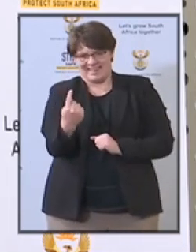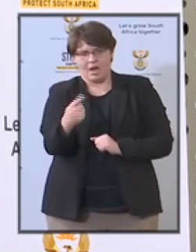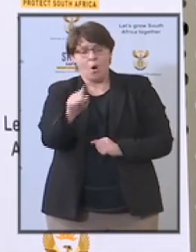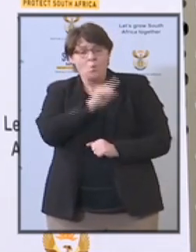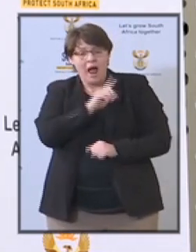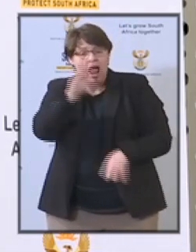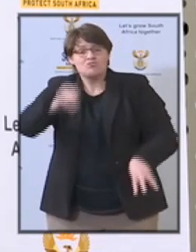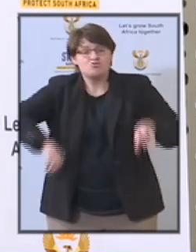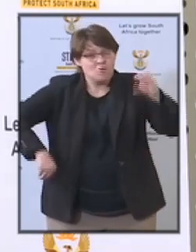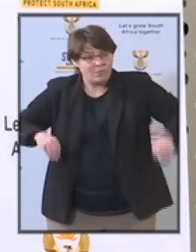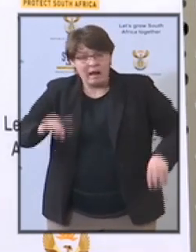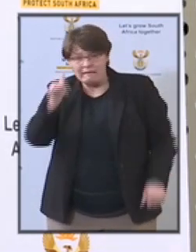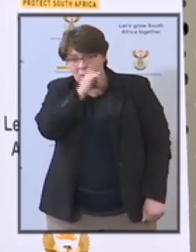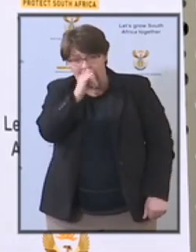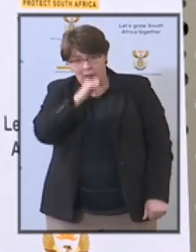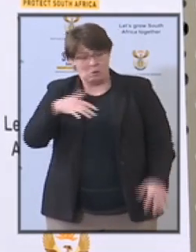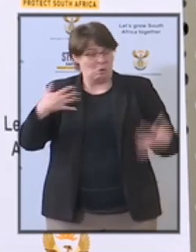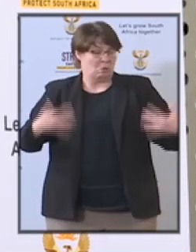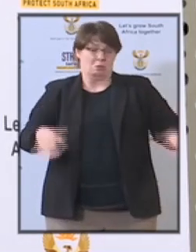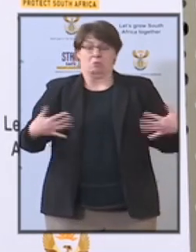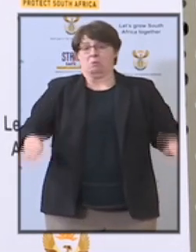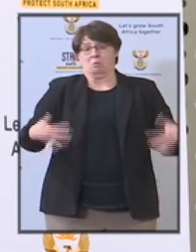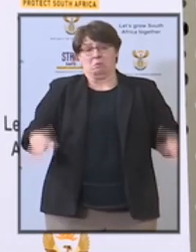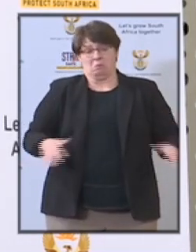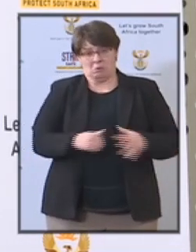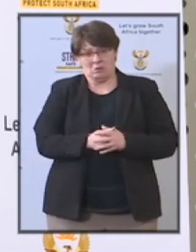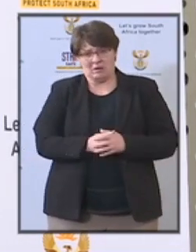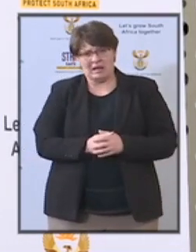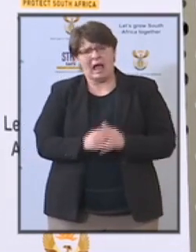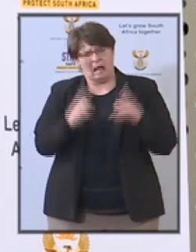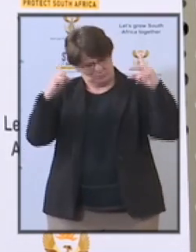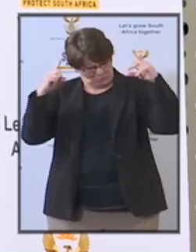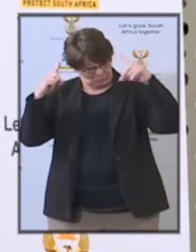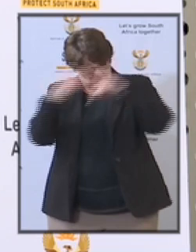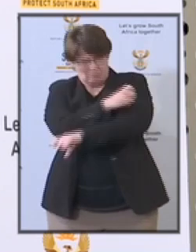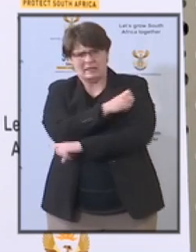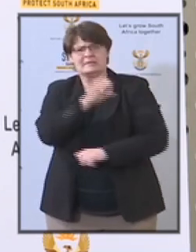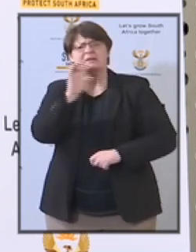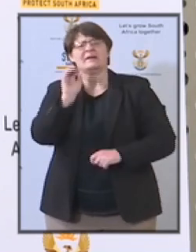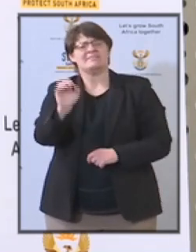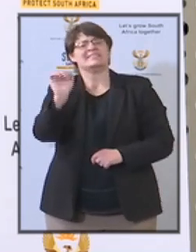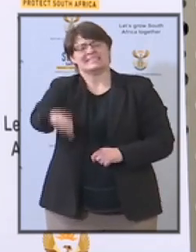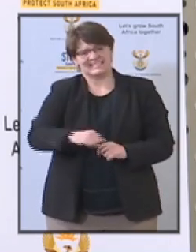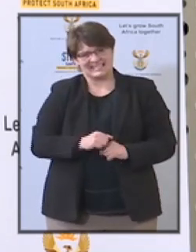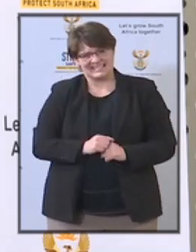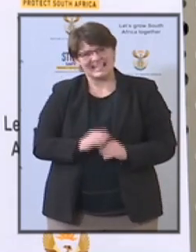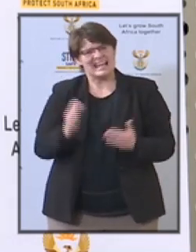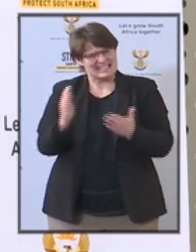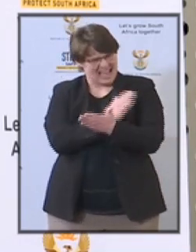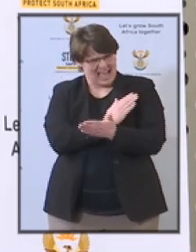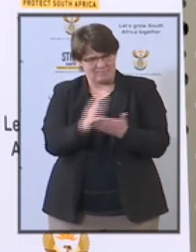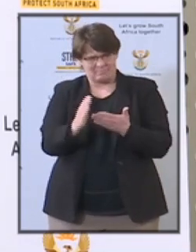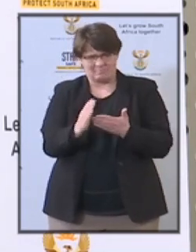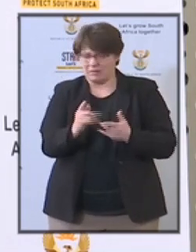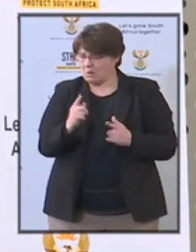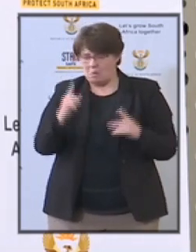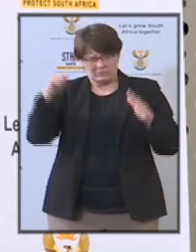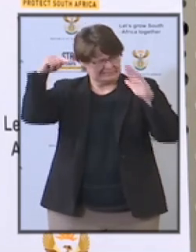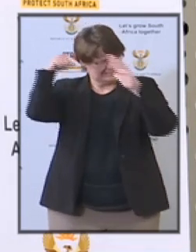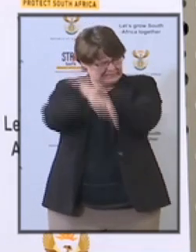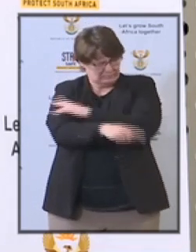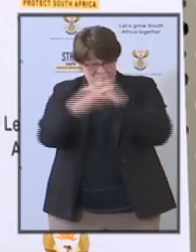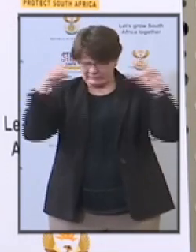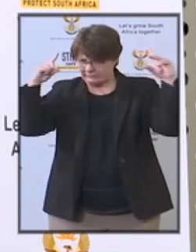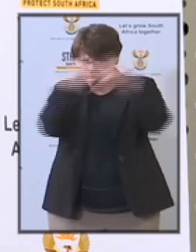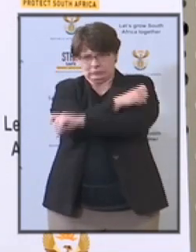sophisticated crime it's um complex some of it some of it is very sophisticated so it